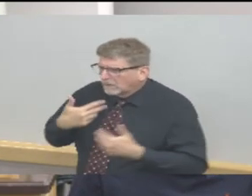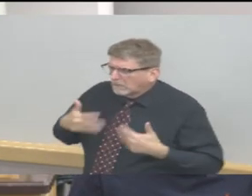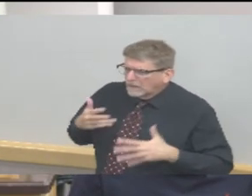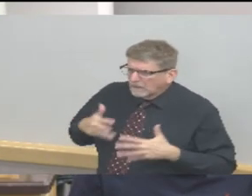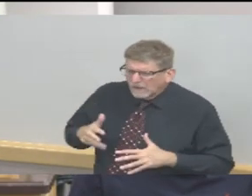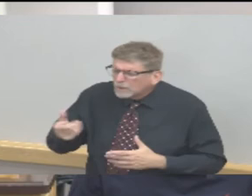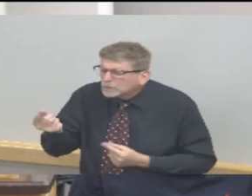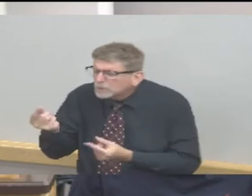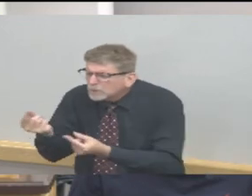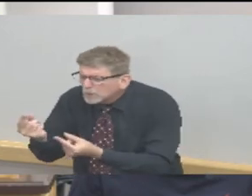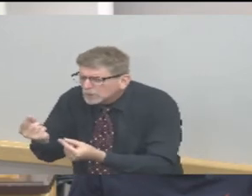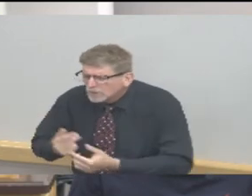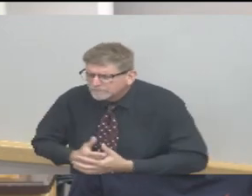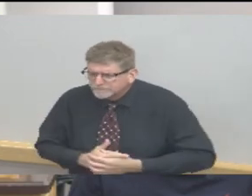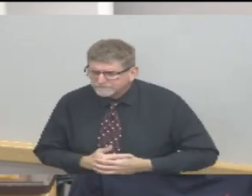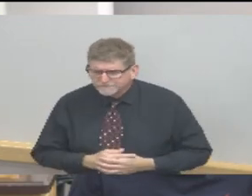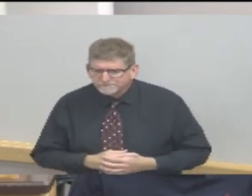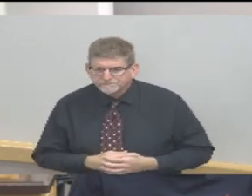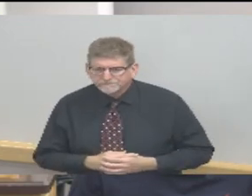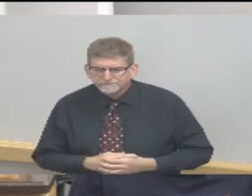And Dr. Adler is a family physician?